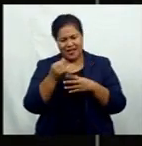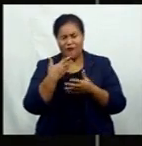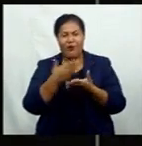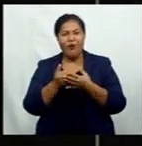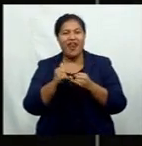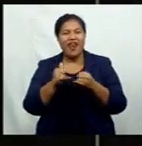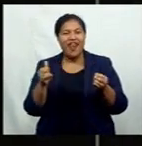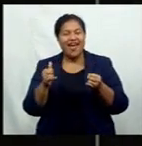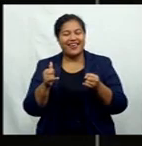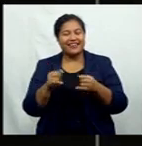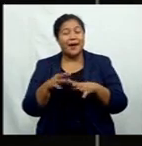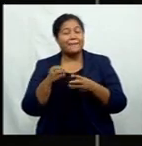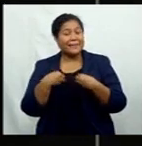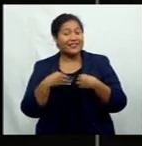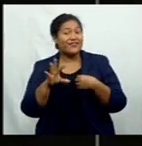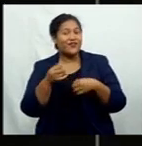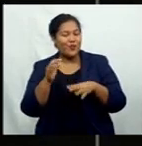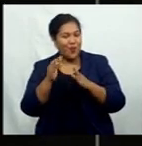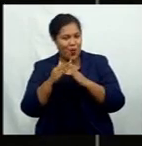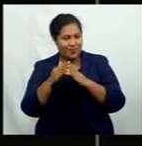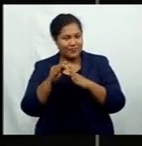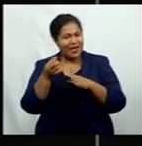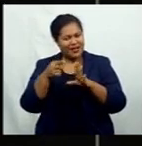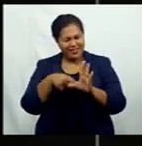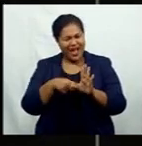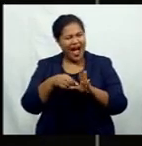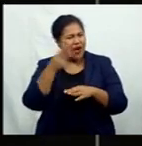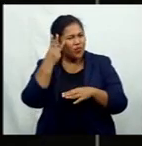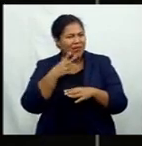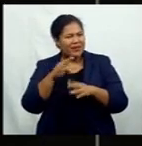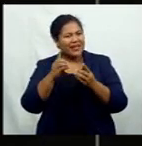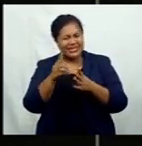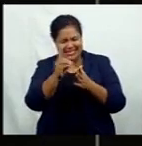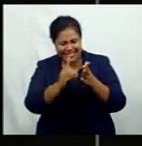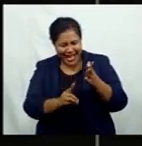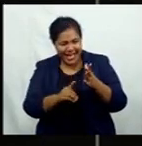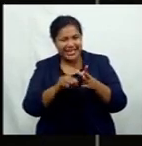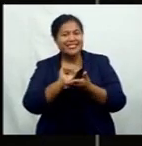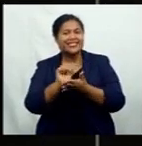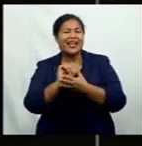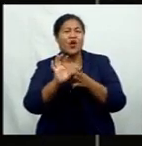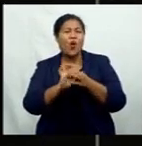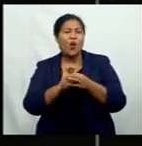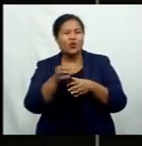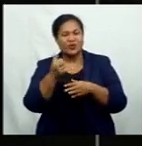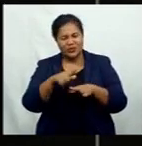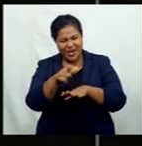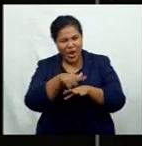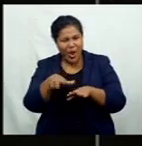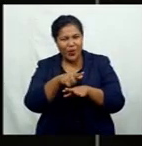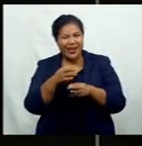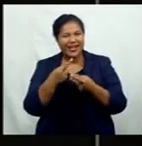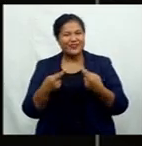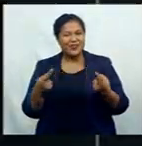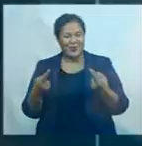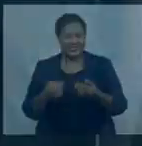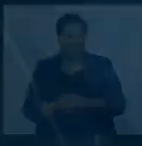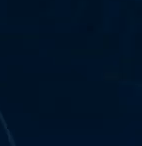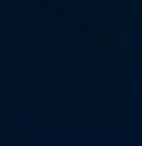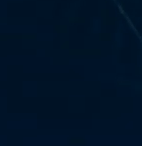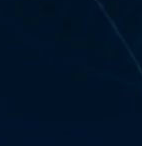from home. The young woman from Lambasa designs and sells her own products using local components. Jai Shulal reports.